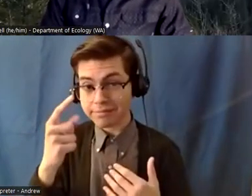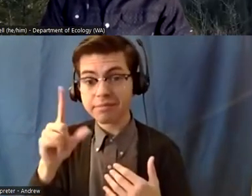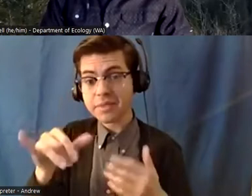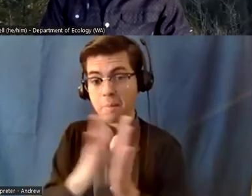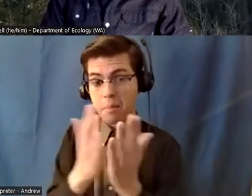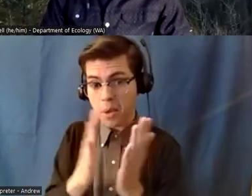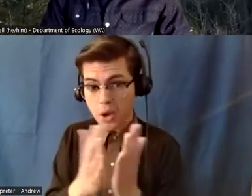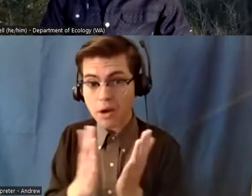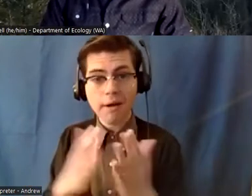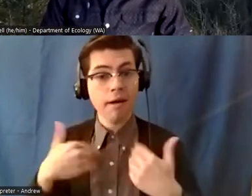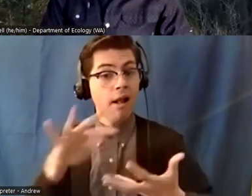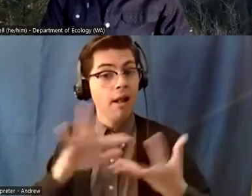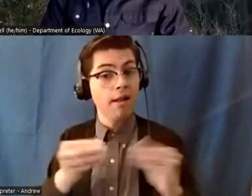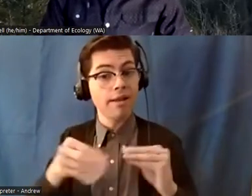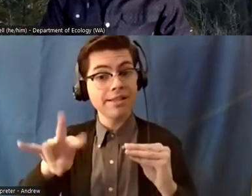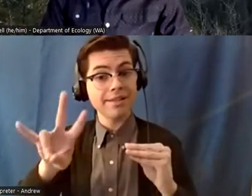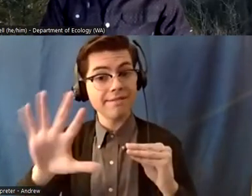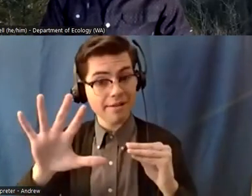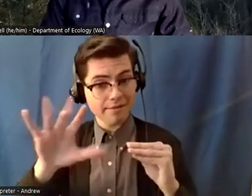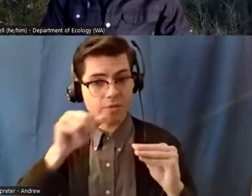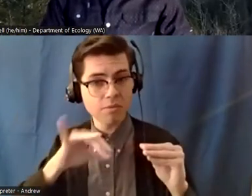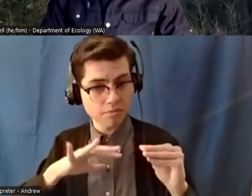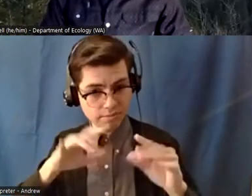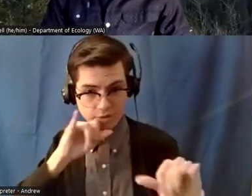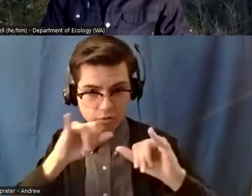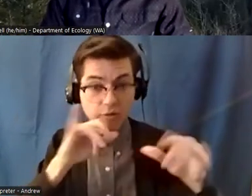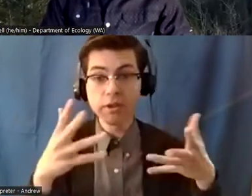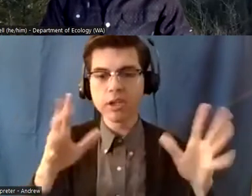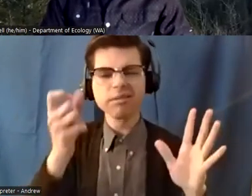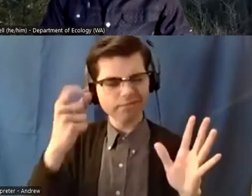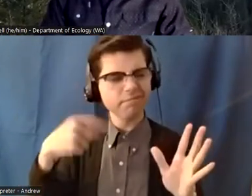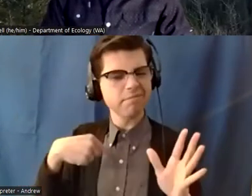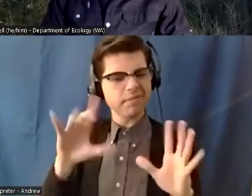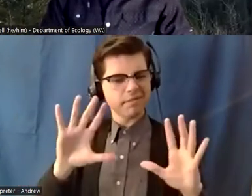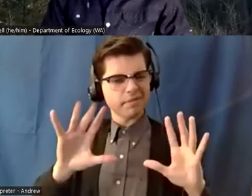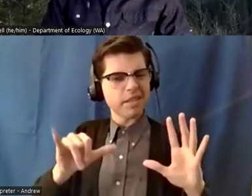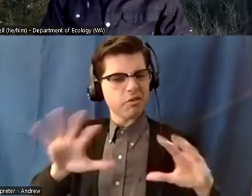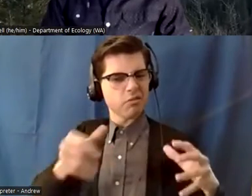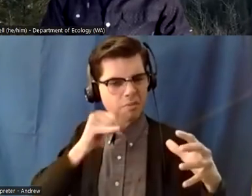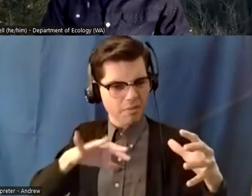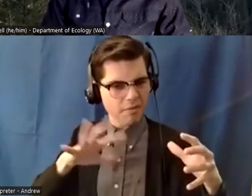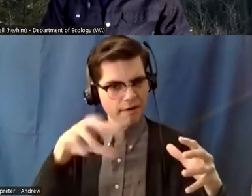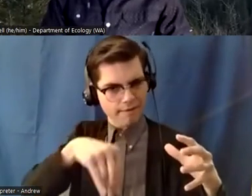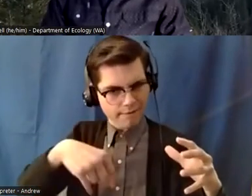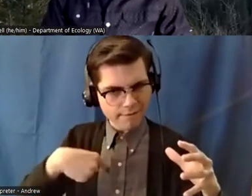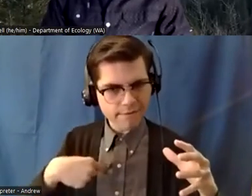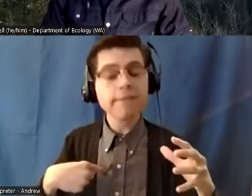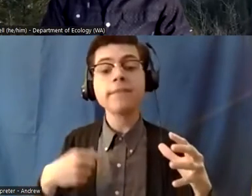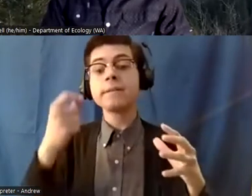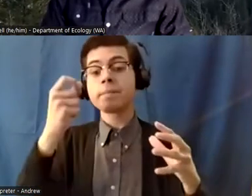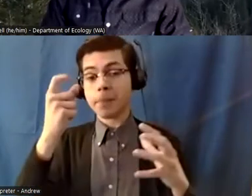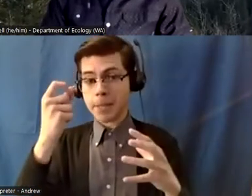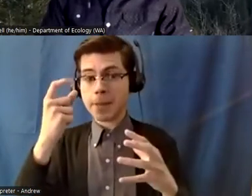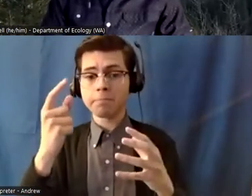and our work's been highly publicized and talked about in a lot of books so i do get women who come to work for